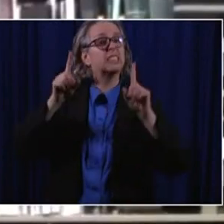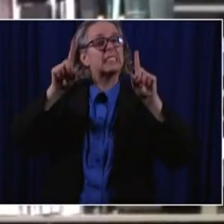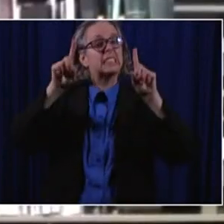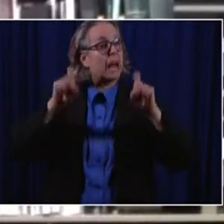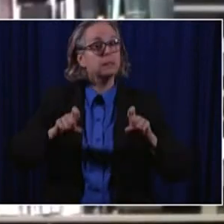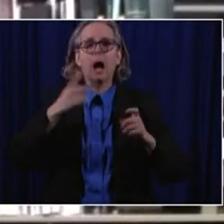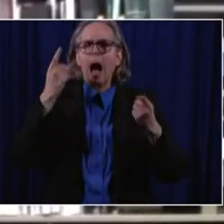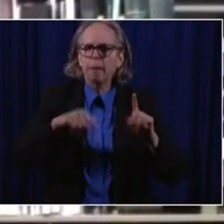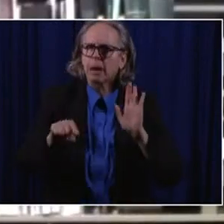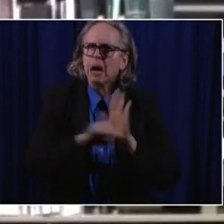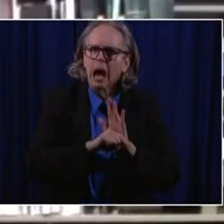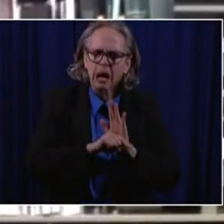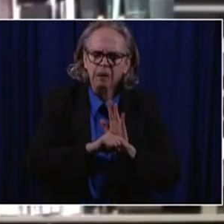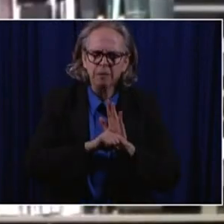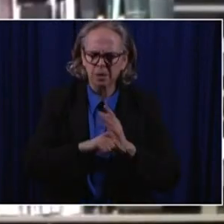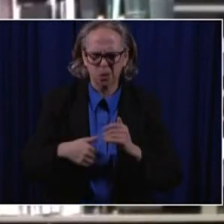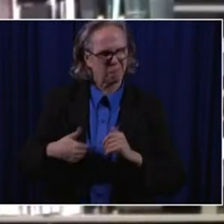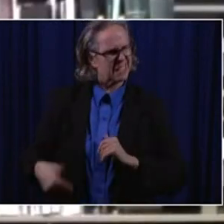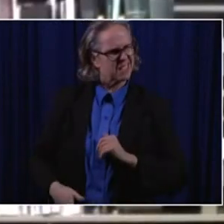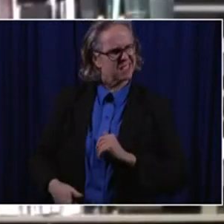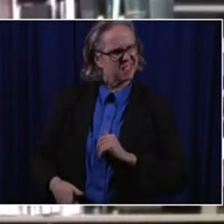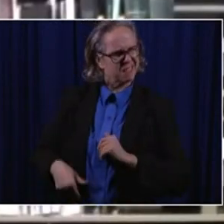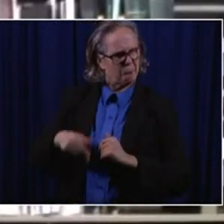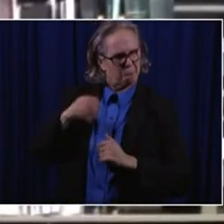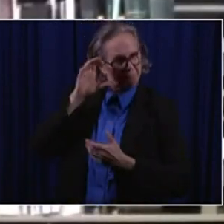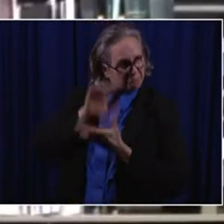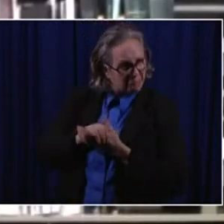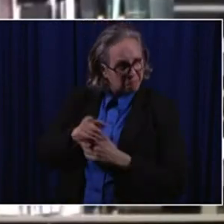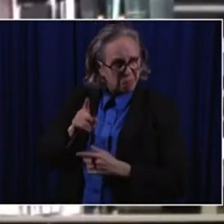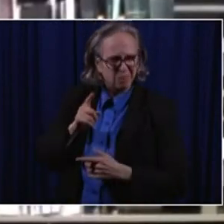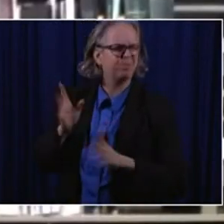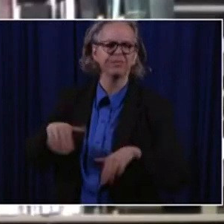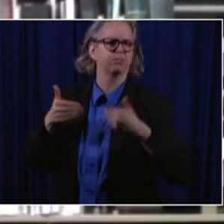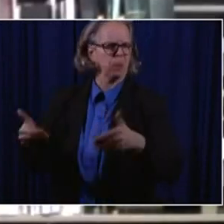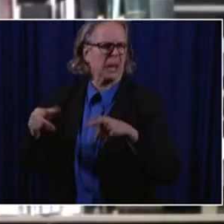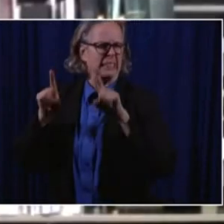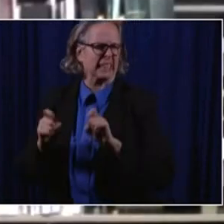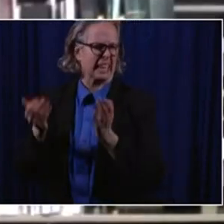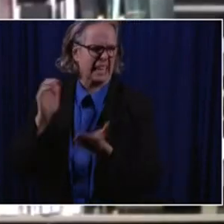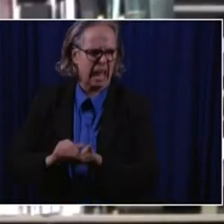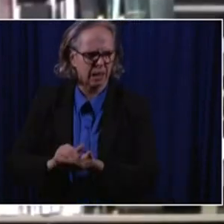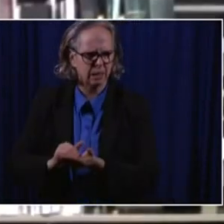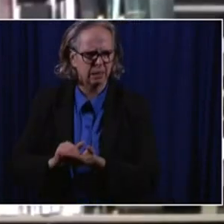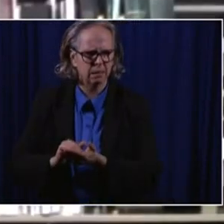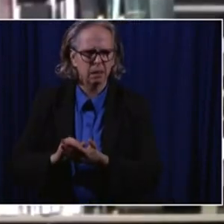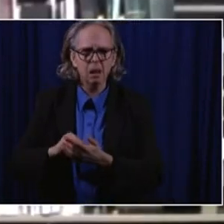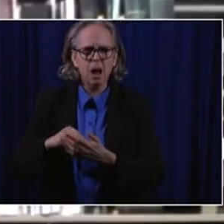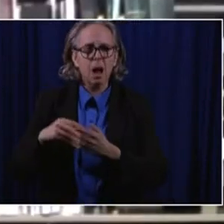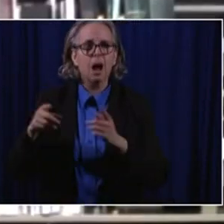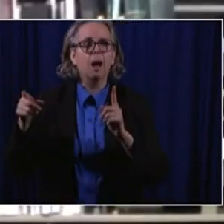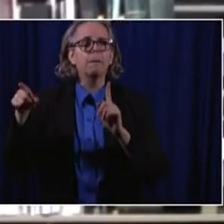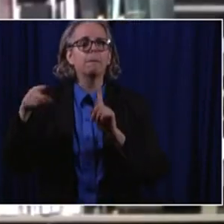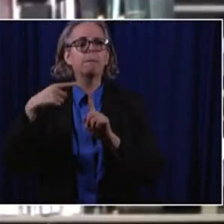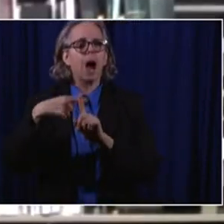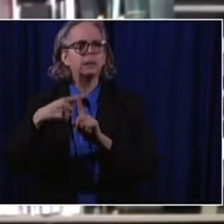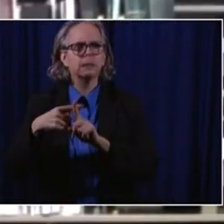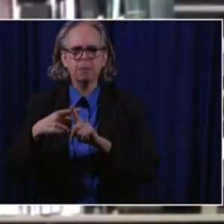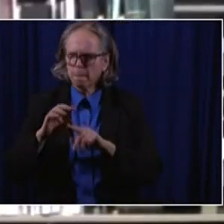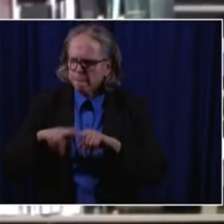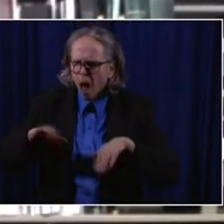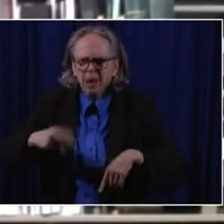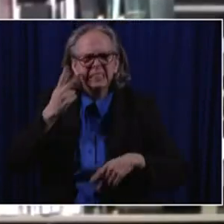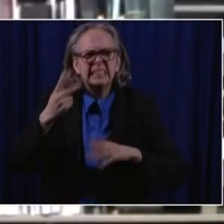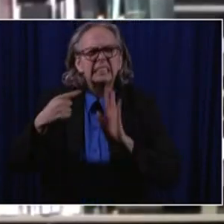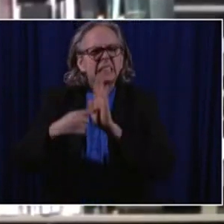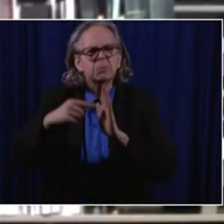her retest because I just couldn't believe that she was negative. Um, she's been completely asymptomatic this whole time. No fevers, no, no nothing.